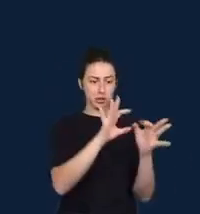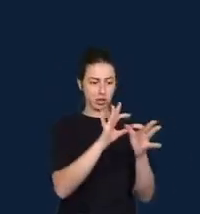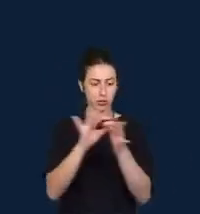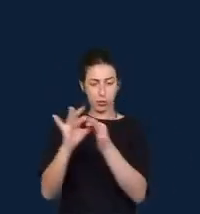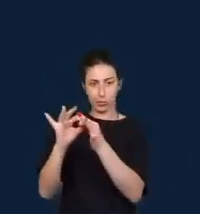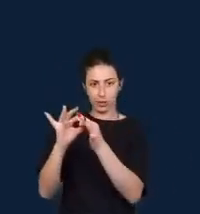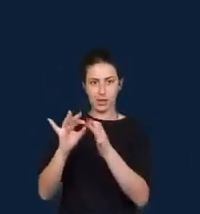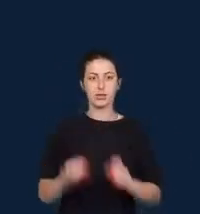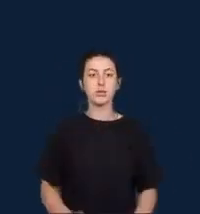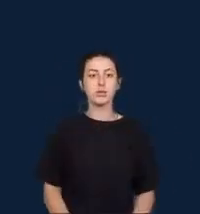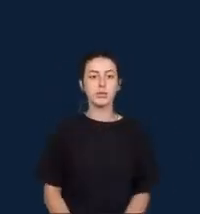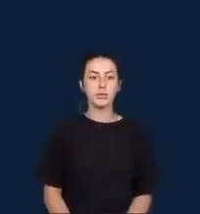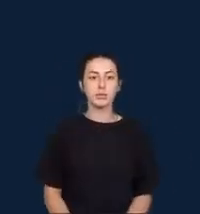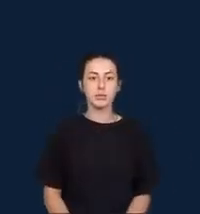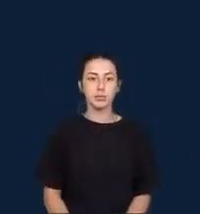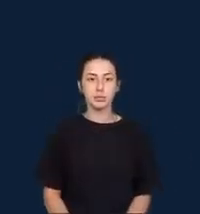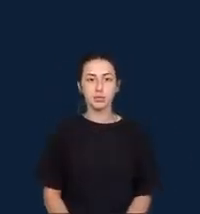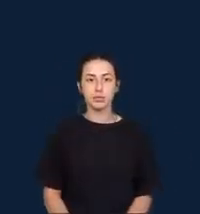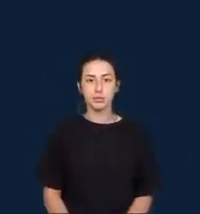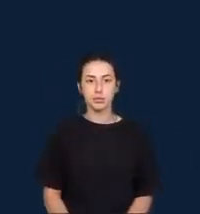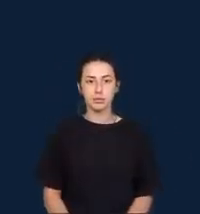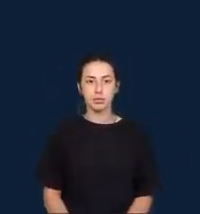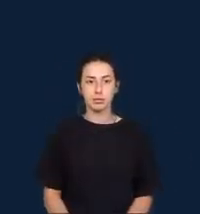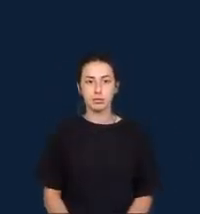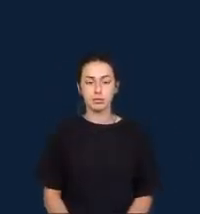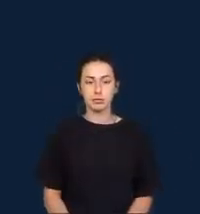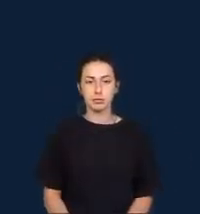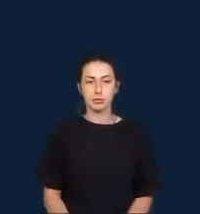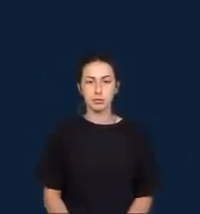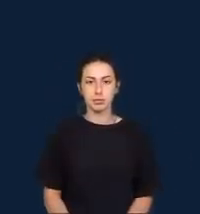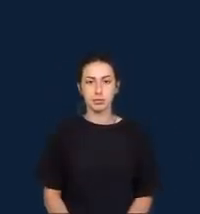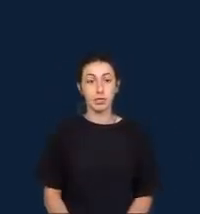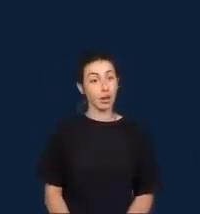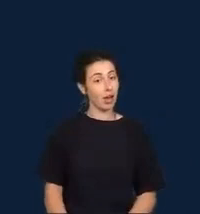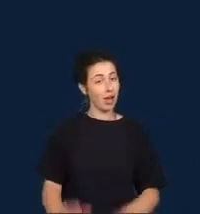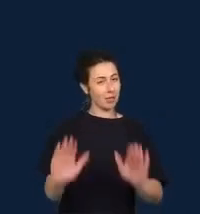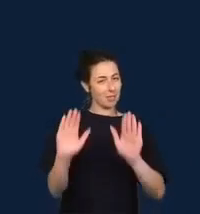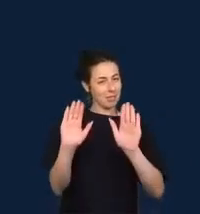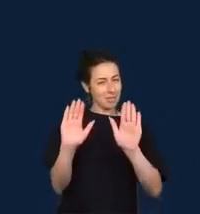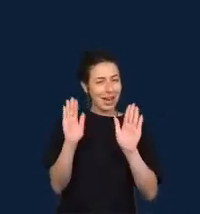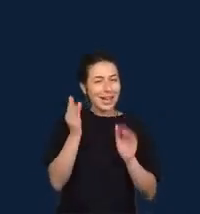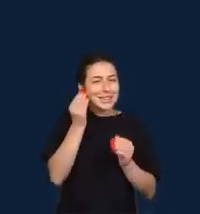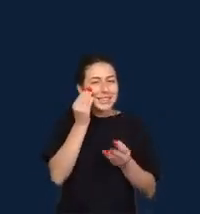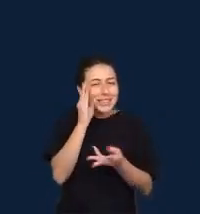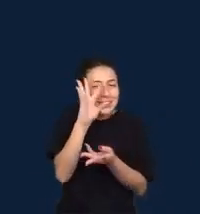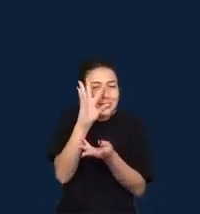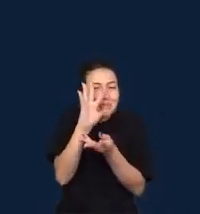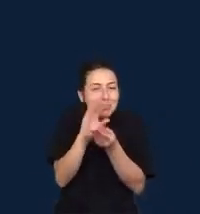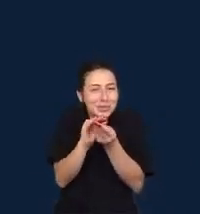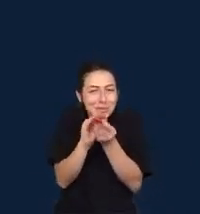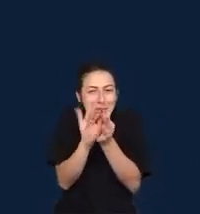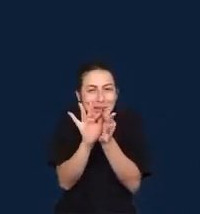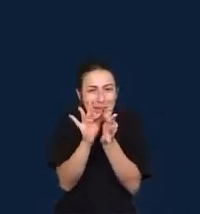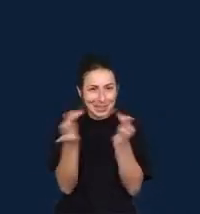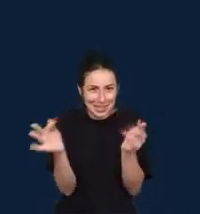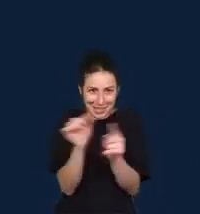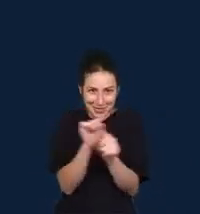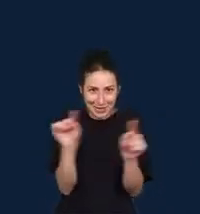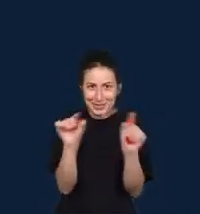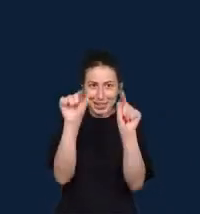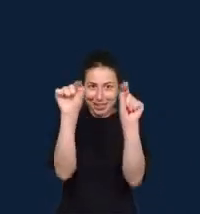So very simply, this challenge is about asking the question data journalism by whom,